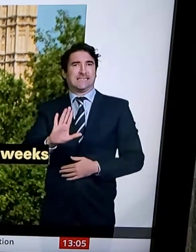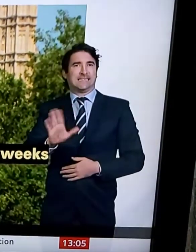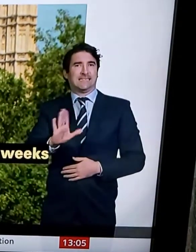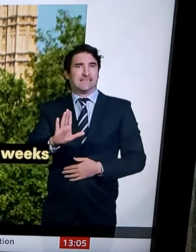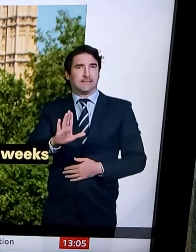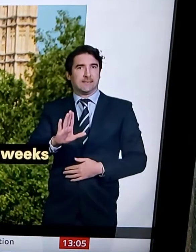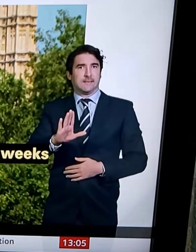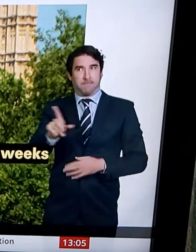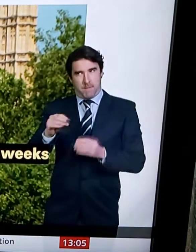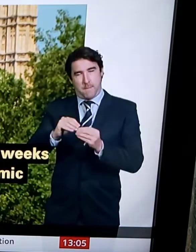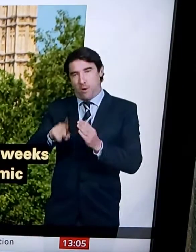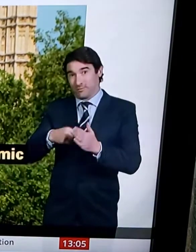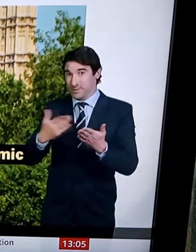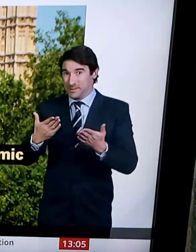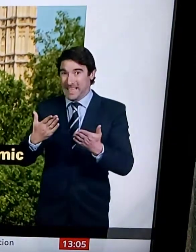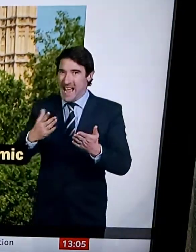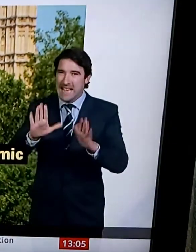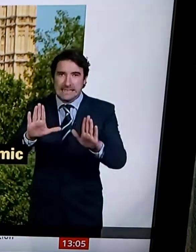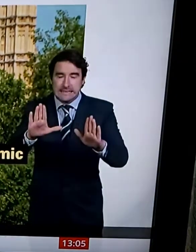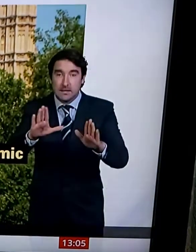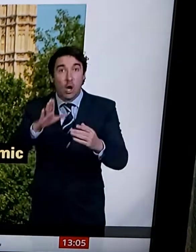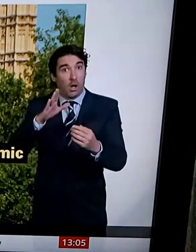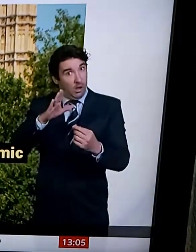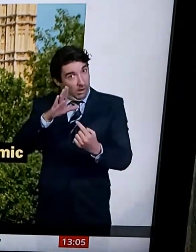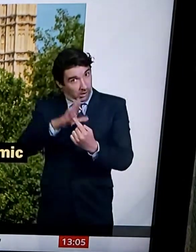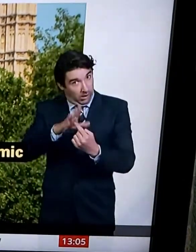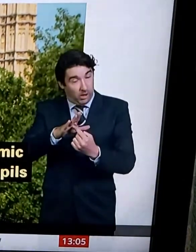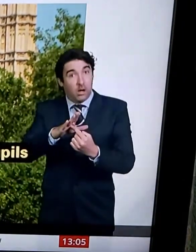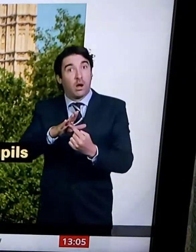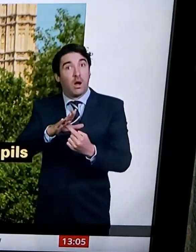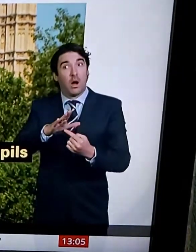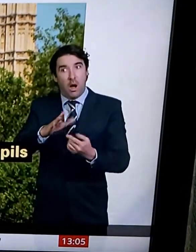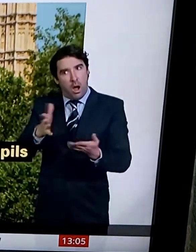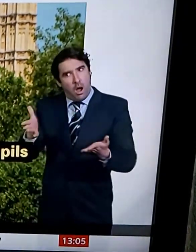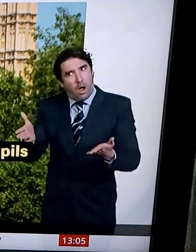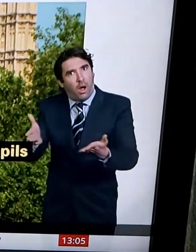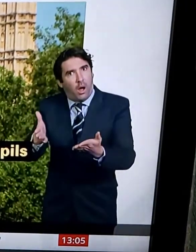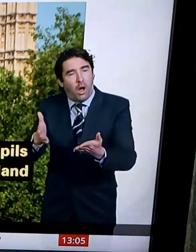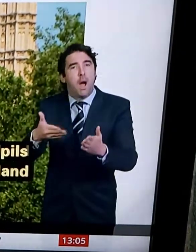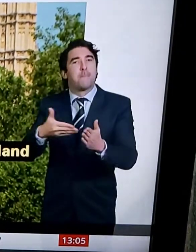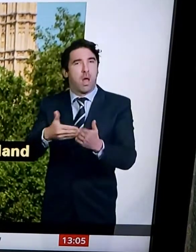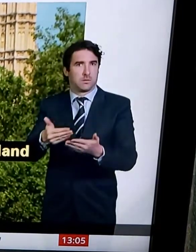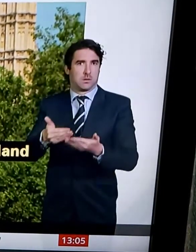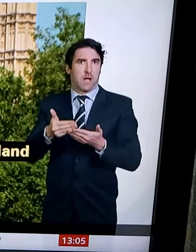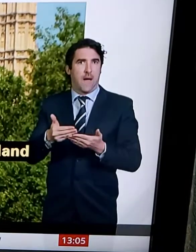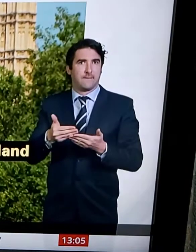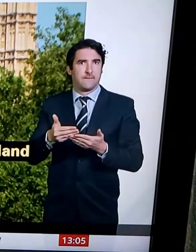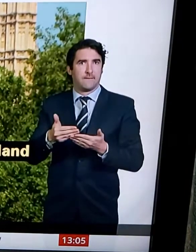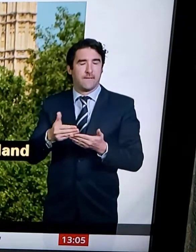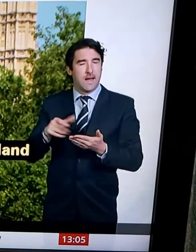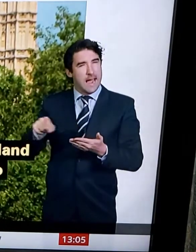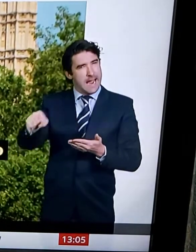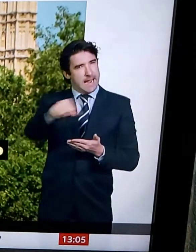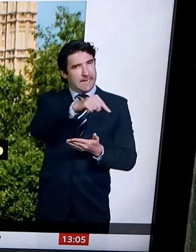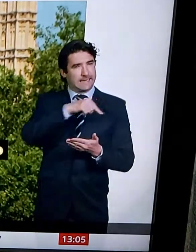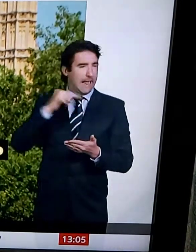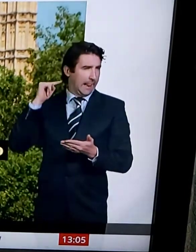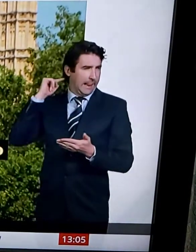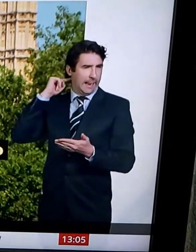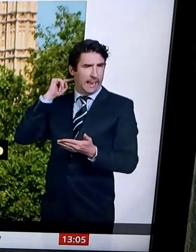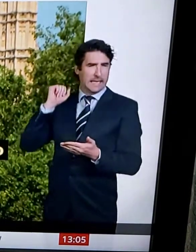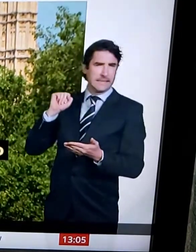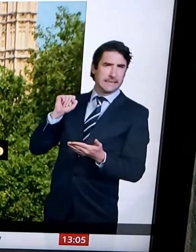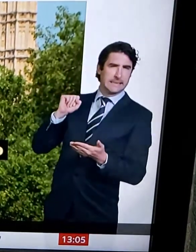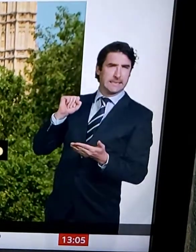how the Home Secretary is coming under growing pressure from the Conservative MPs who are getting toppled by their constituents. And the government